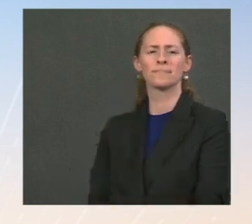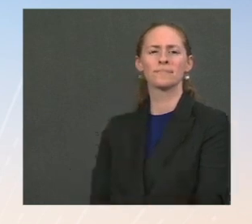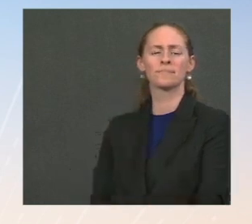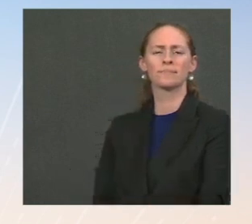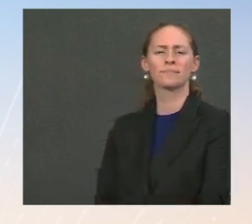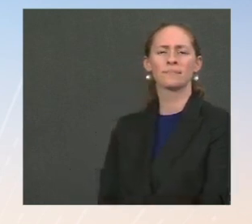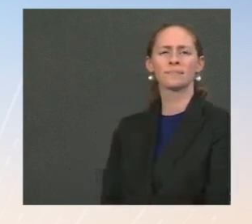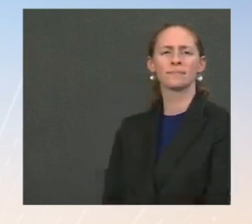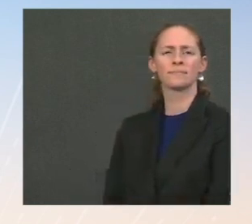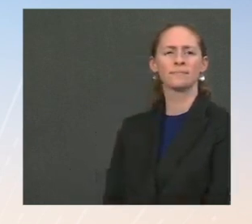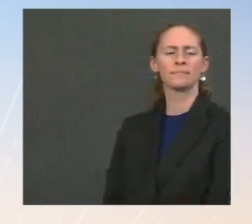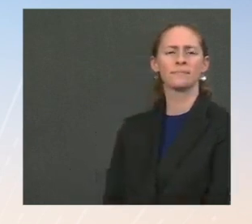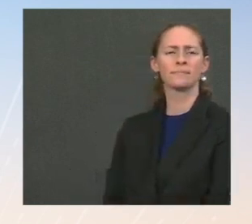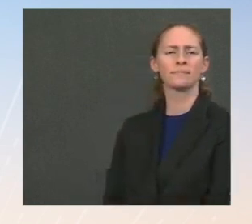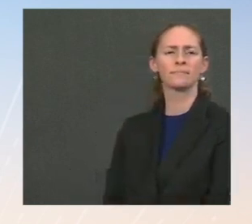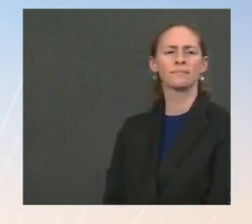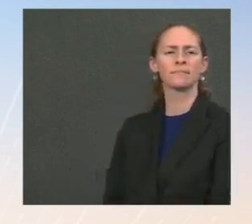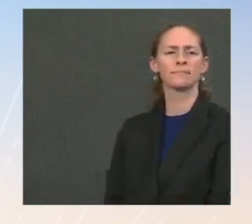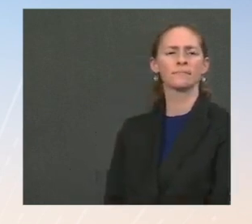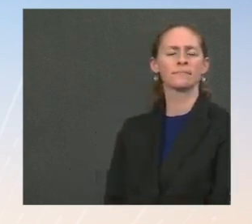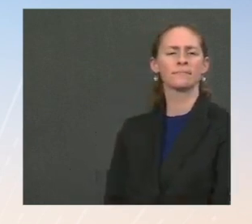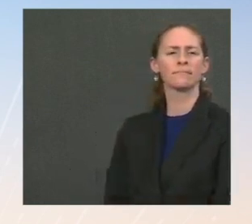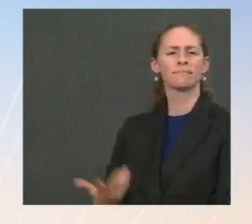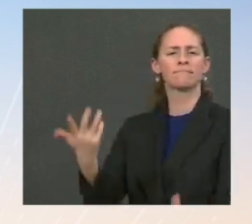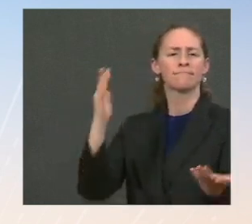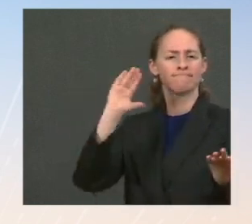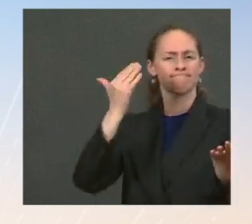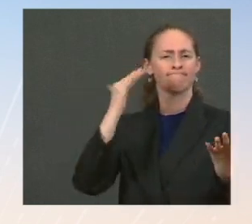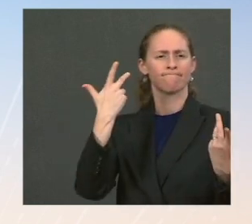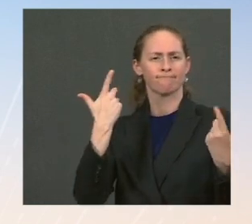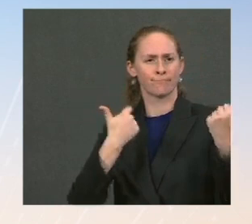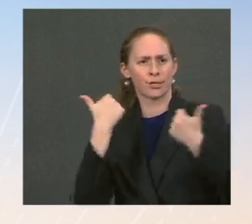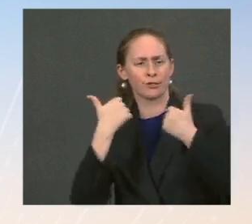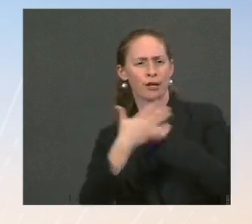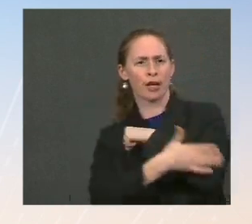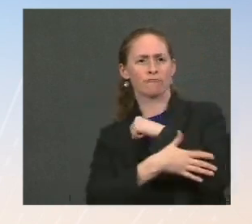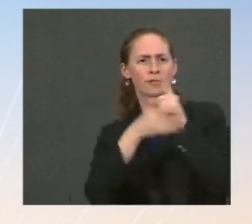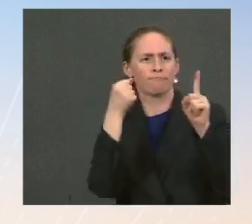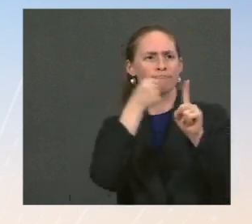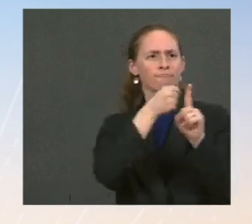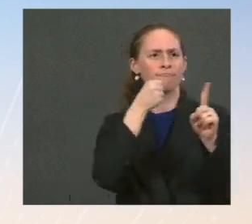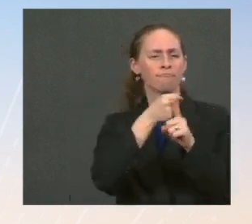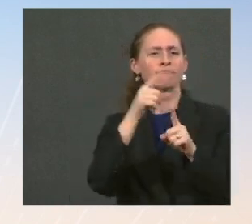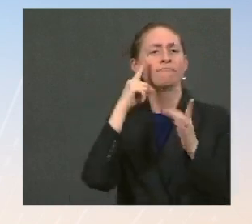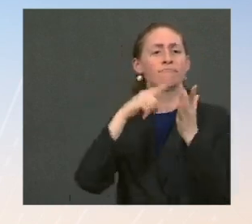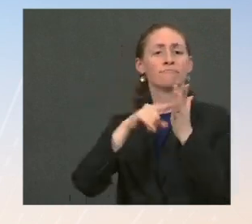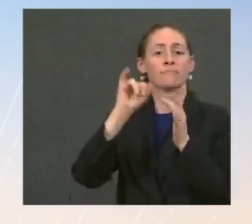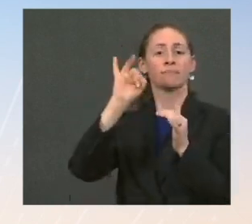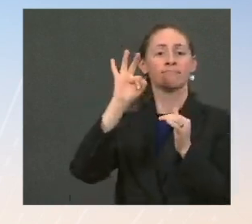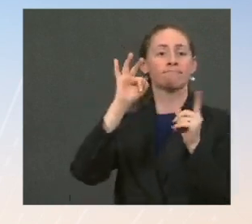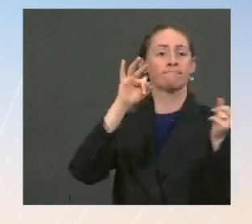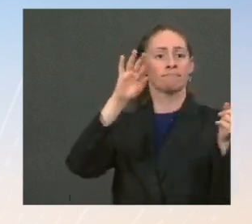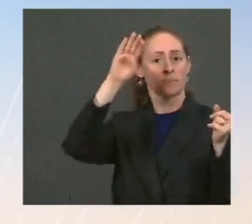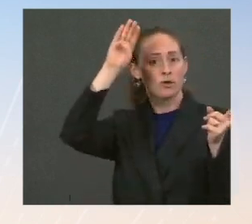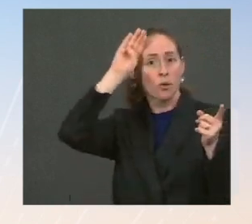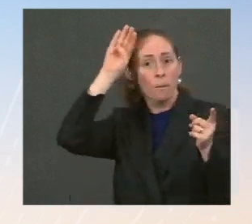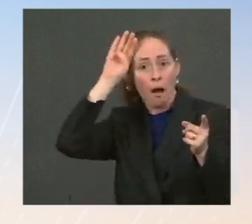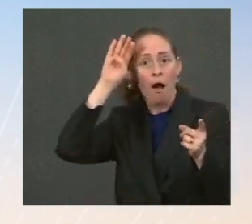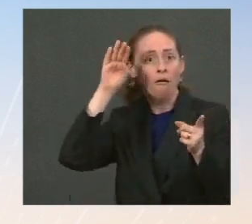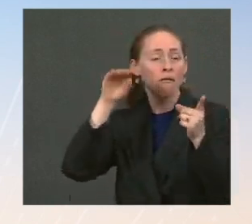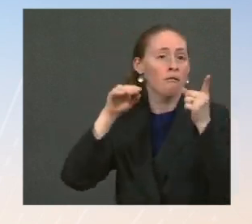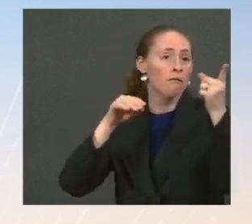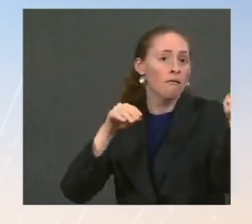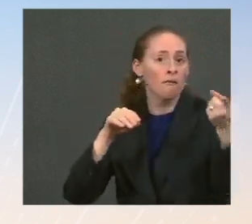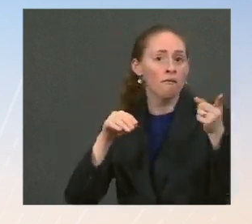attacked. So they're saying if they were attacked in Cuba, the government would admit and acknowledge, but if it happens in China,